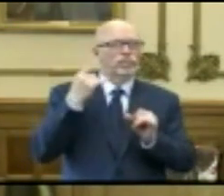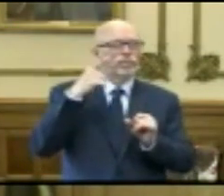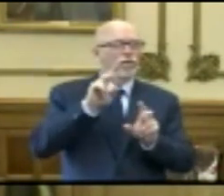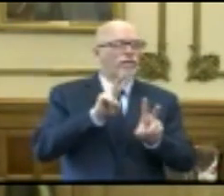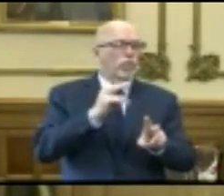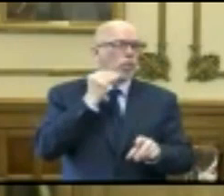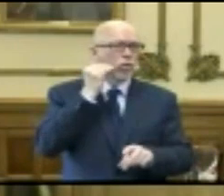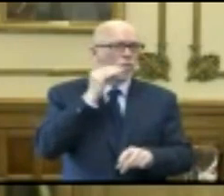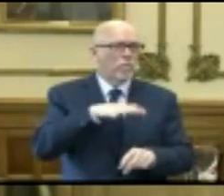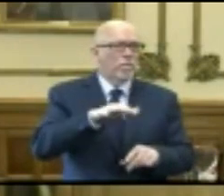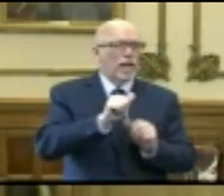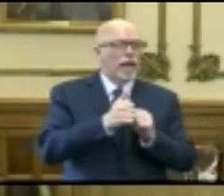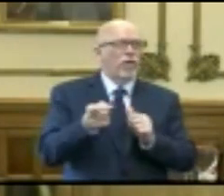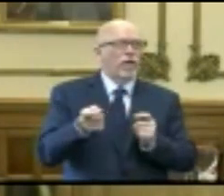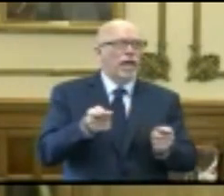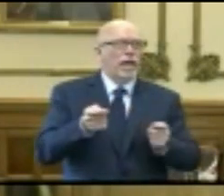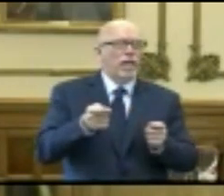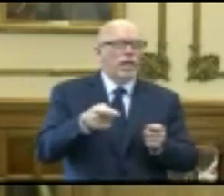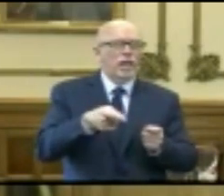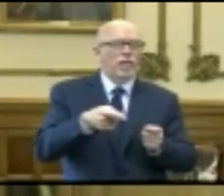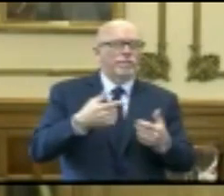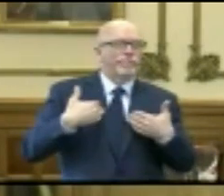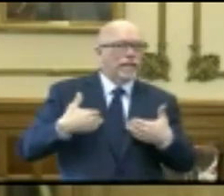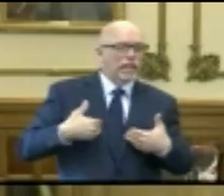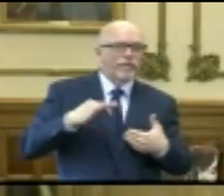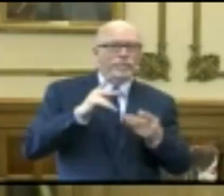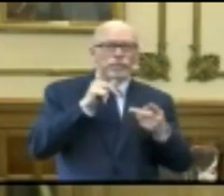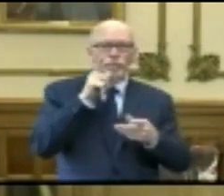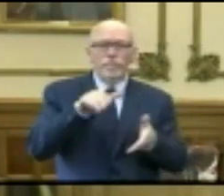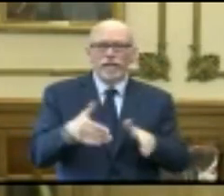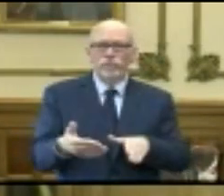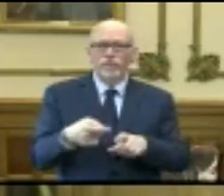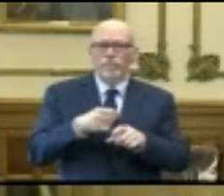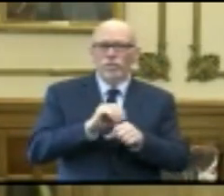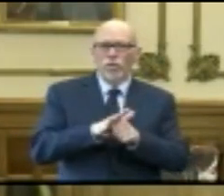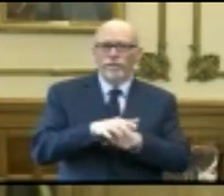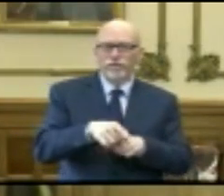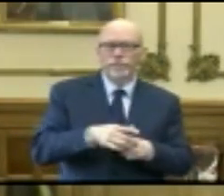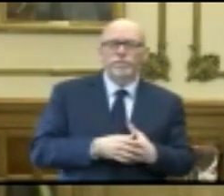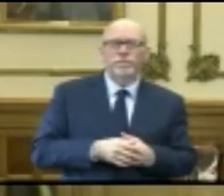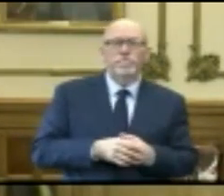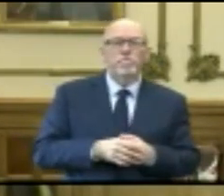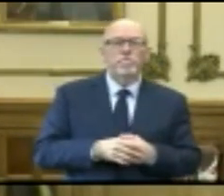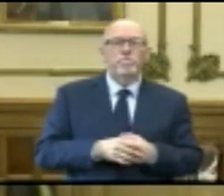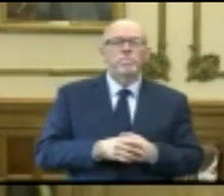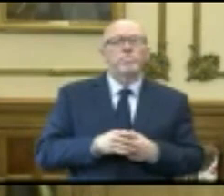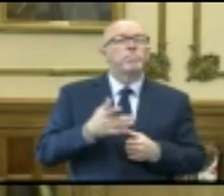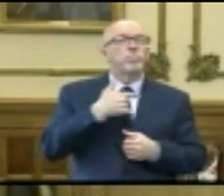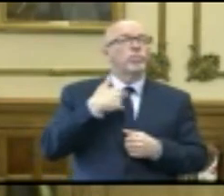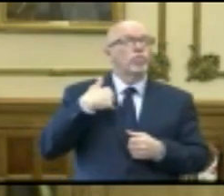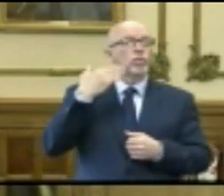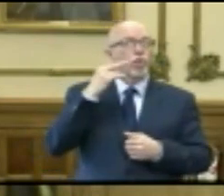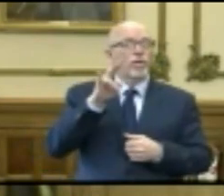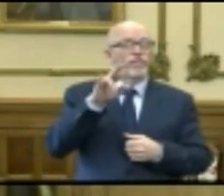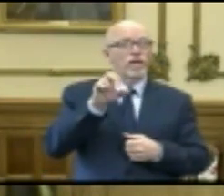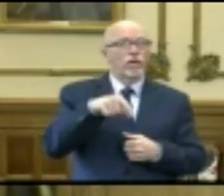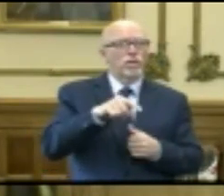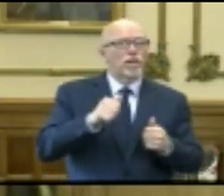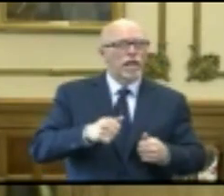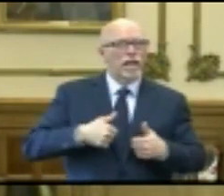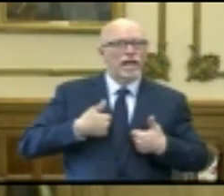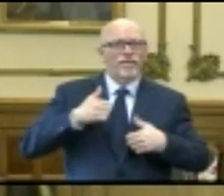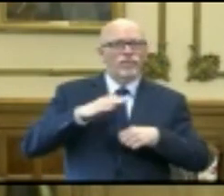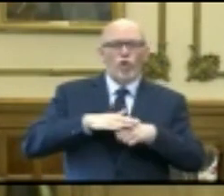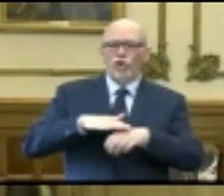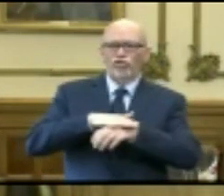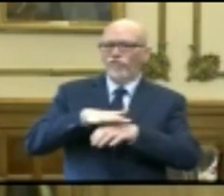funeral homes and how they handle the bodies of individuals that have passed away from COVID-19. Because we know this virus can live on the